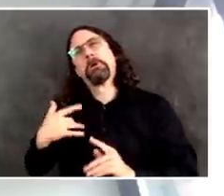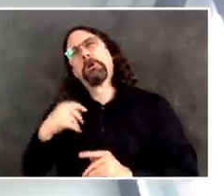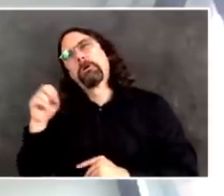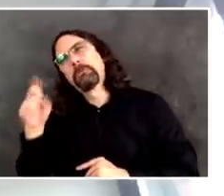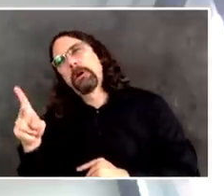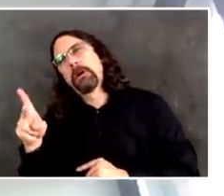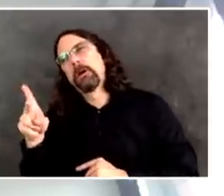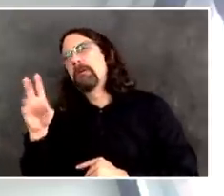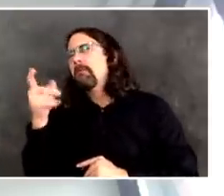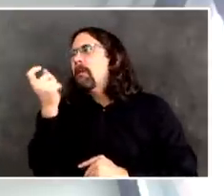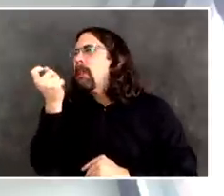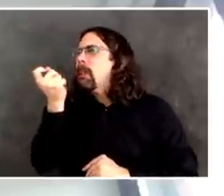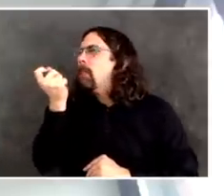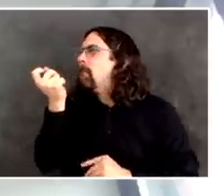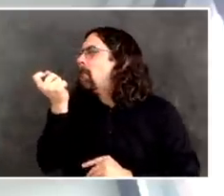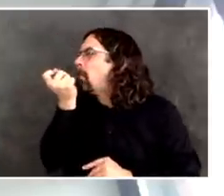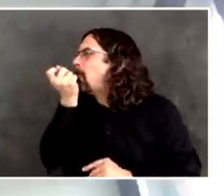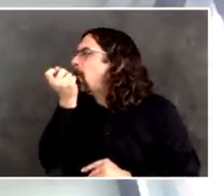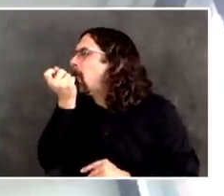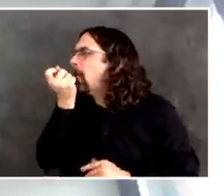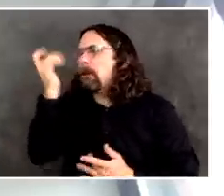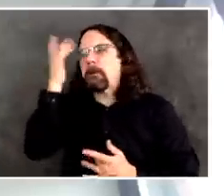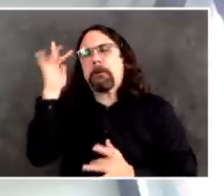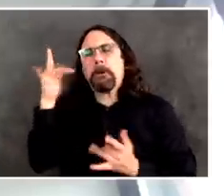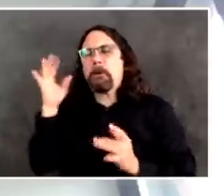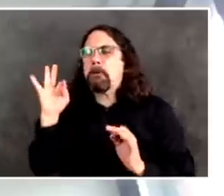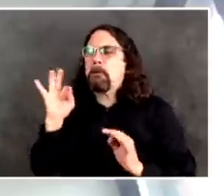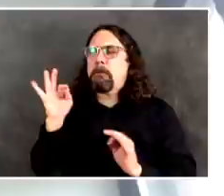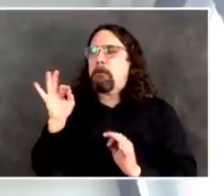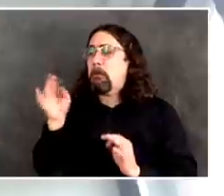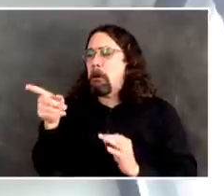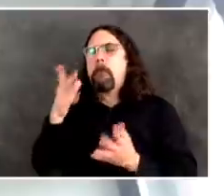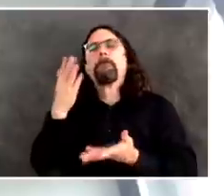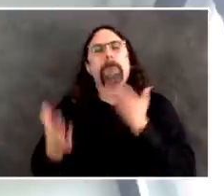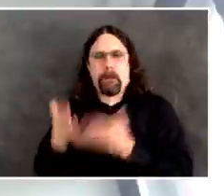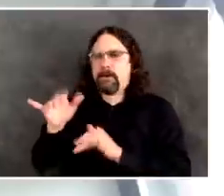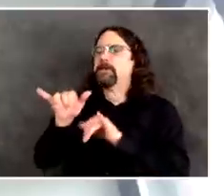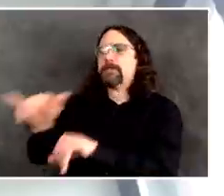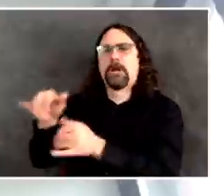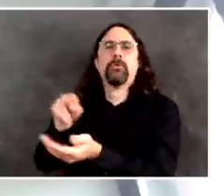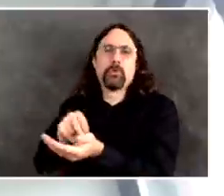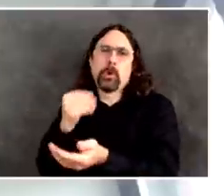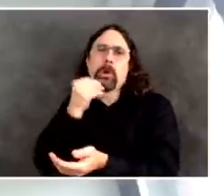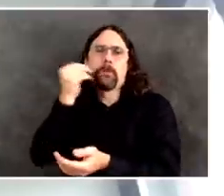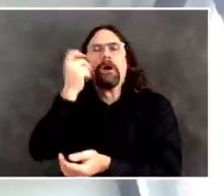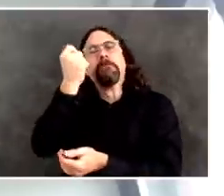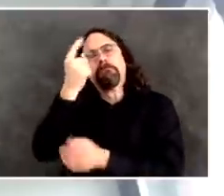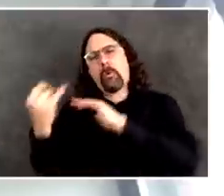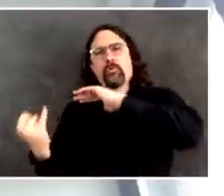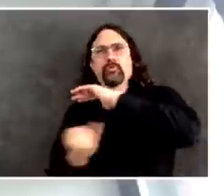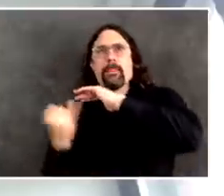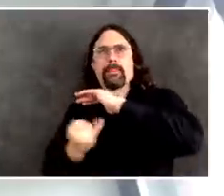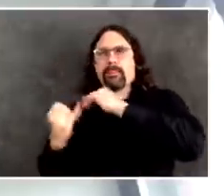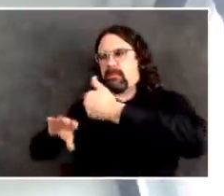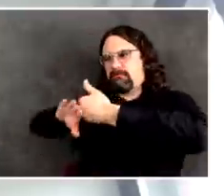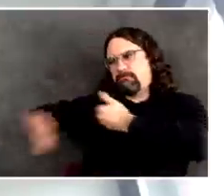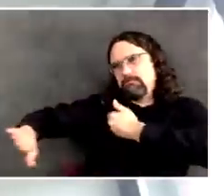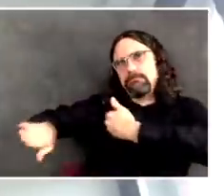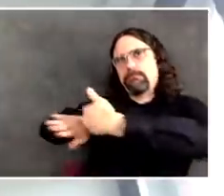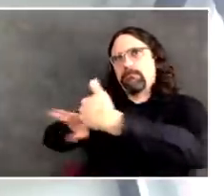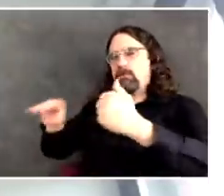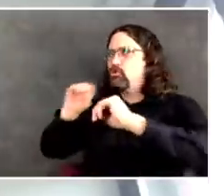equipment. They haven't had the appropriate staff. But that's certainly the best way to contain the virus